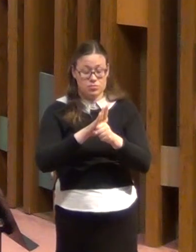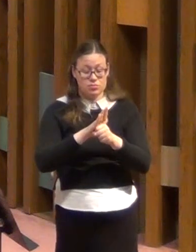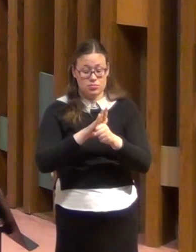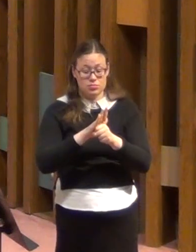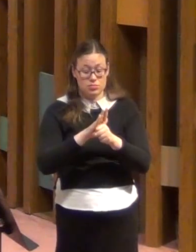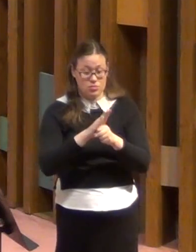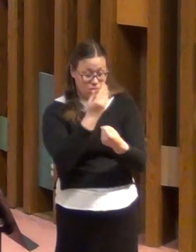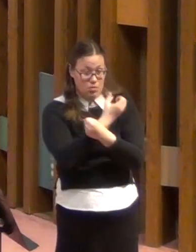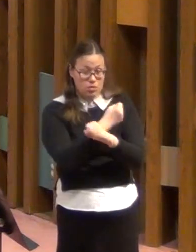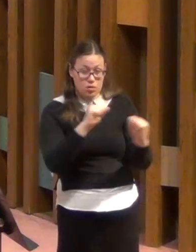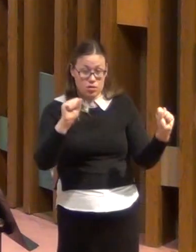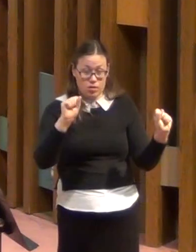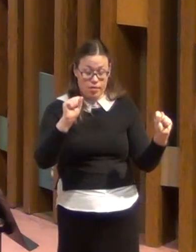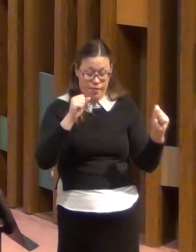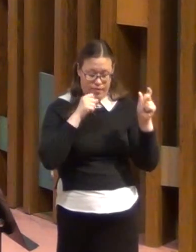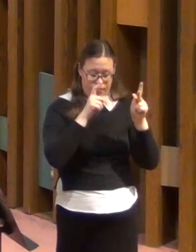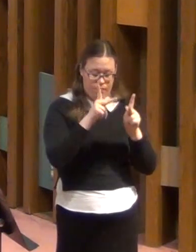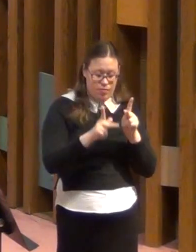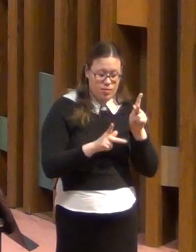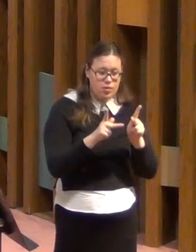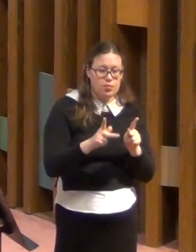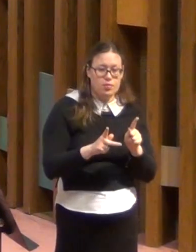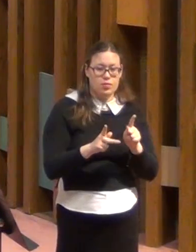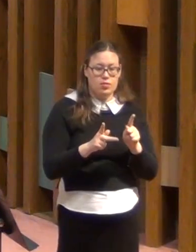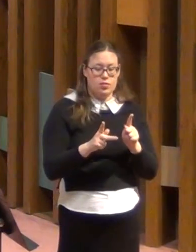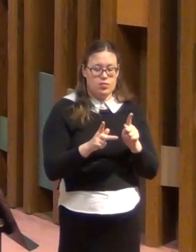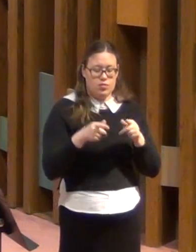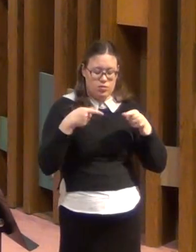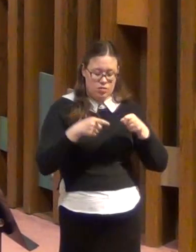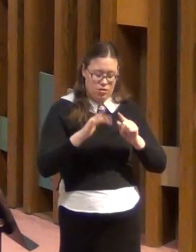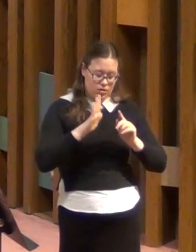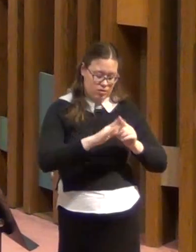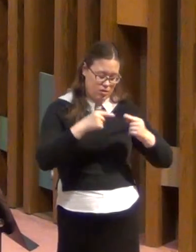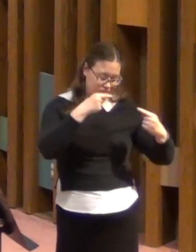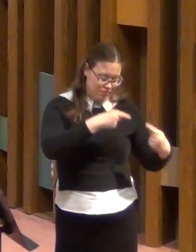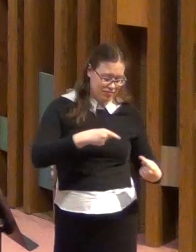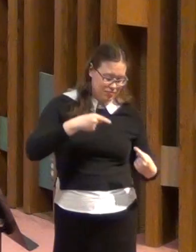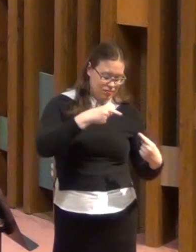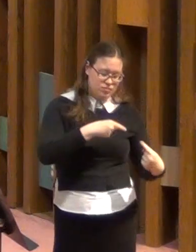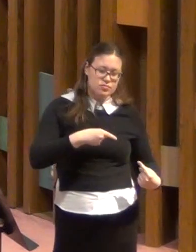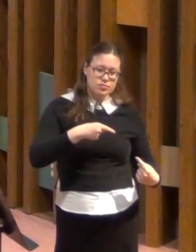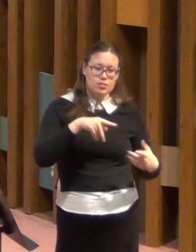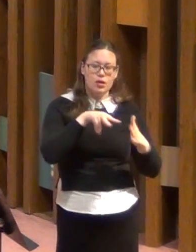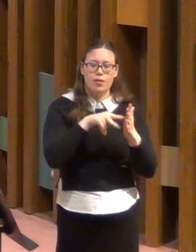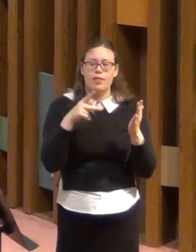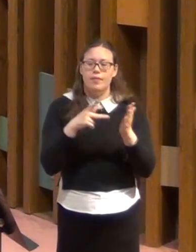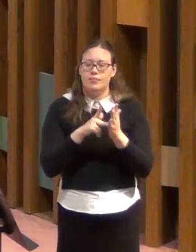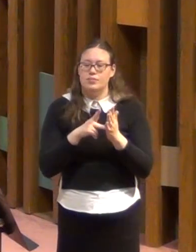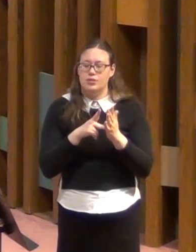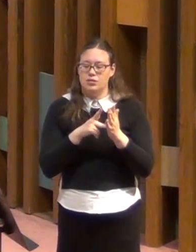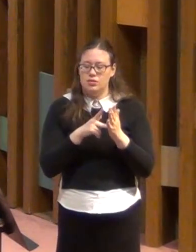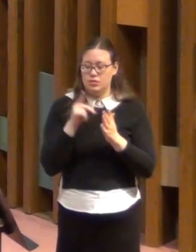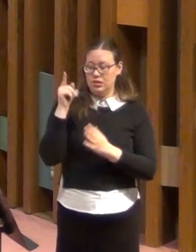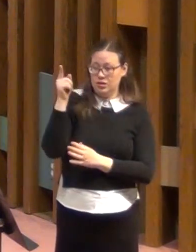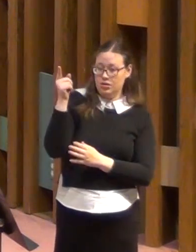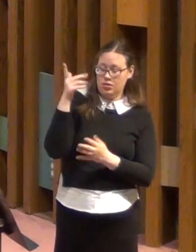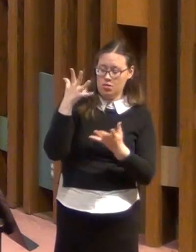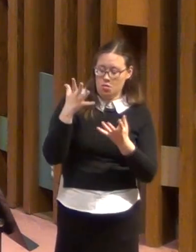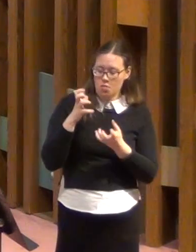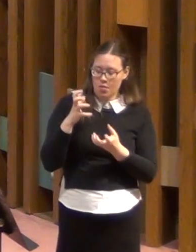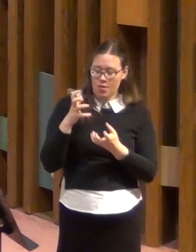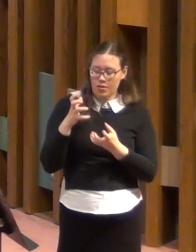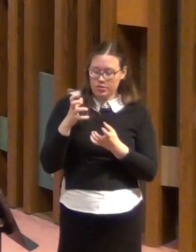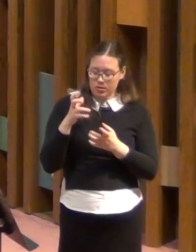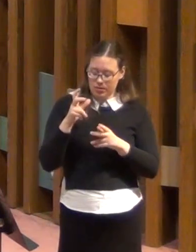us in our trials. that means that he is wanting to change